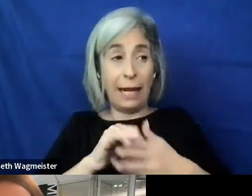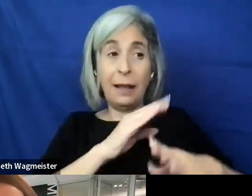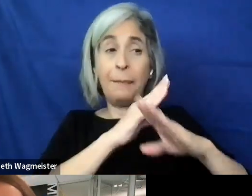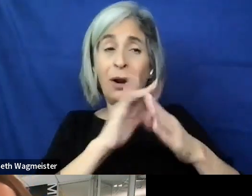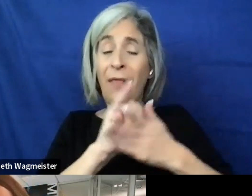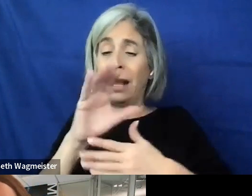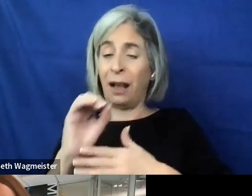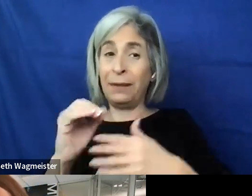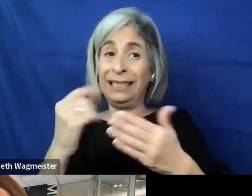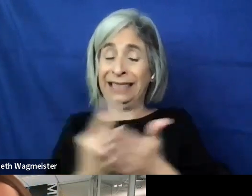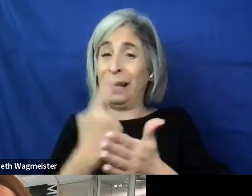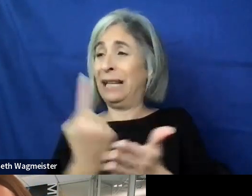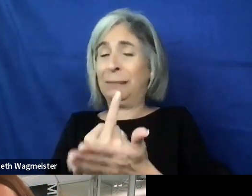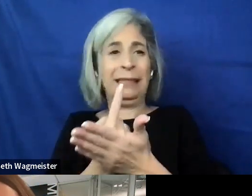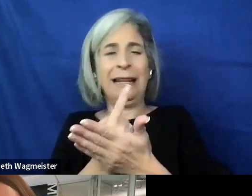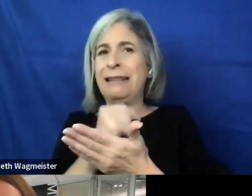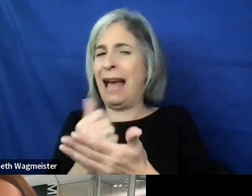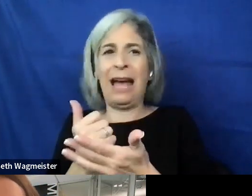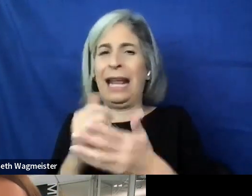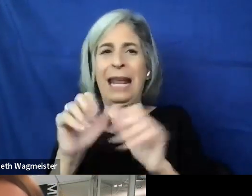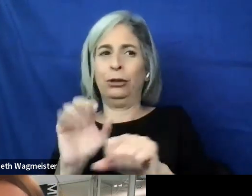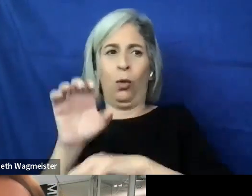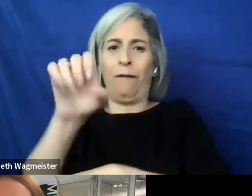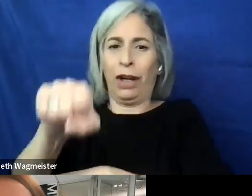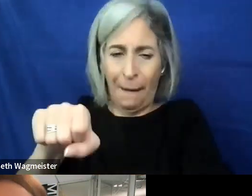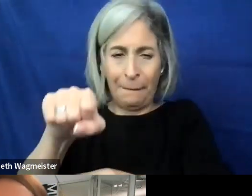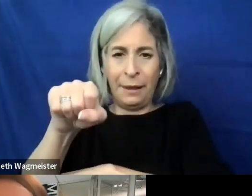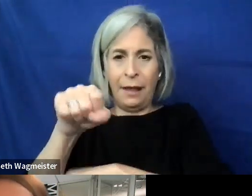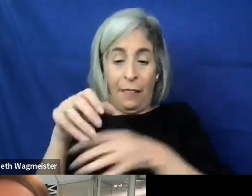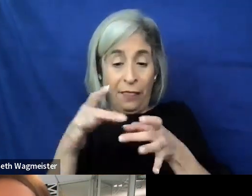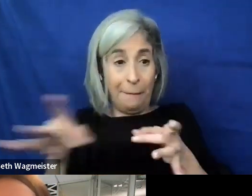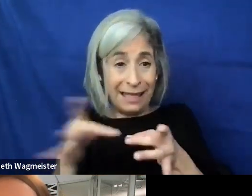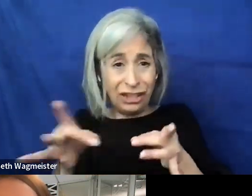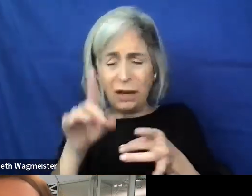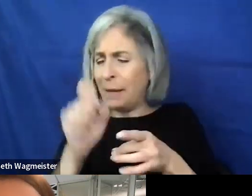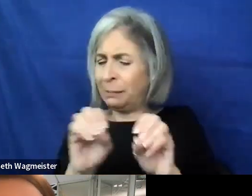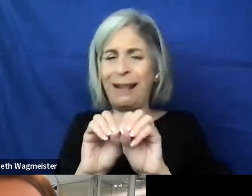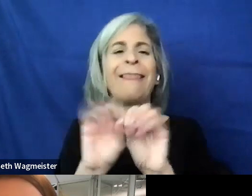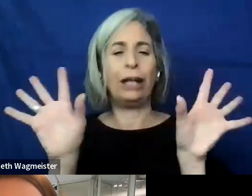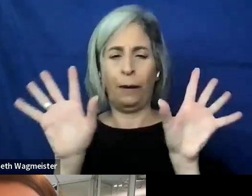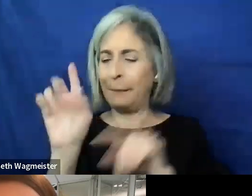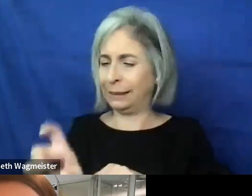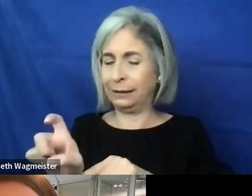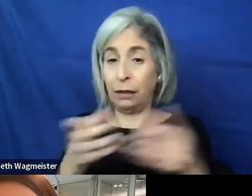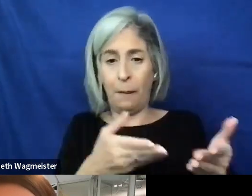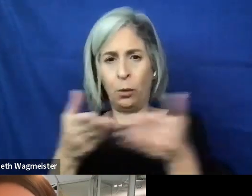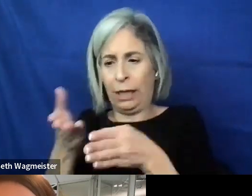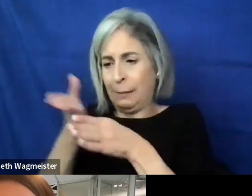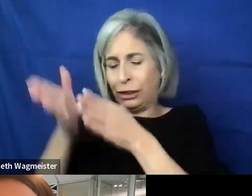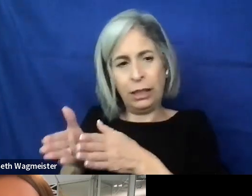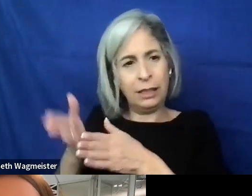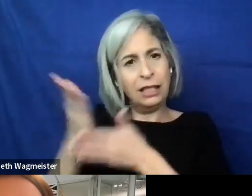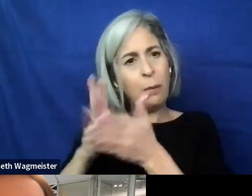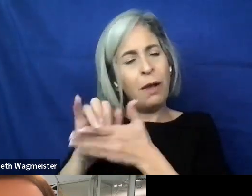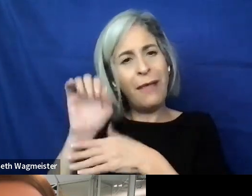companies can sometimes not be able to overcome. So the messaging and all that has to be very, very clear. And also bring in a specialist, bring in somebody